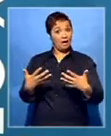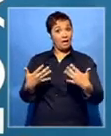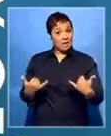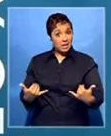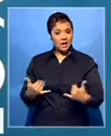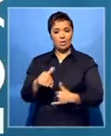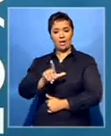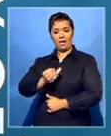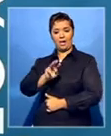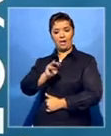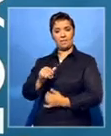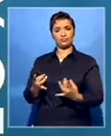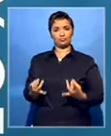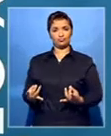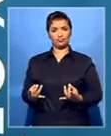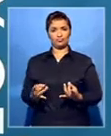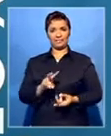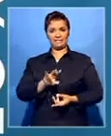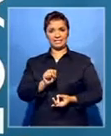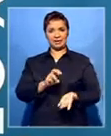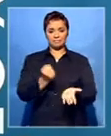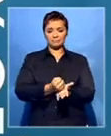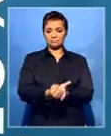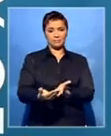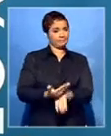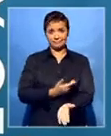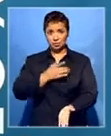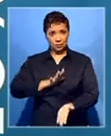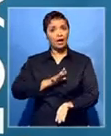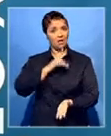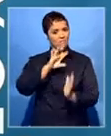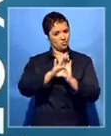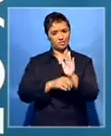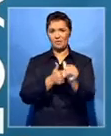Dalai Lama is the antithesis of those values.